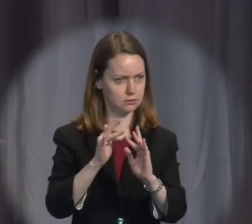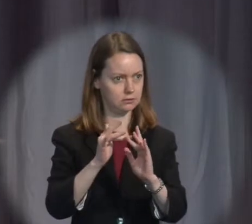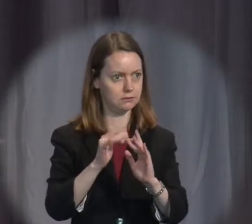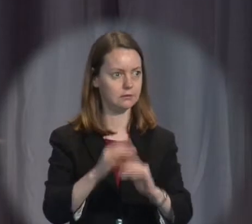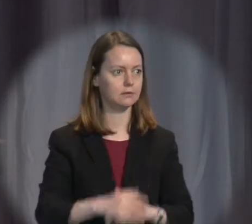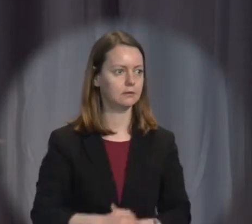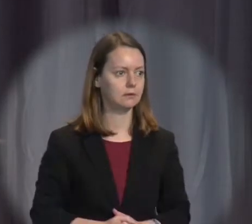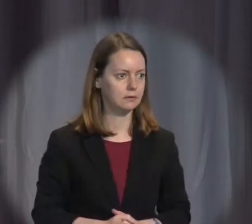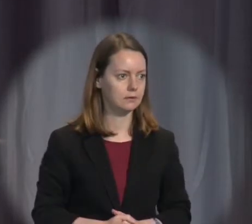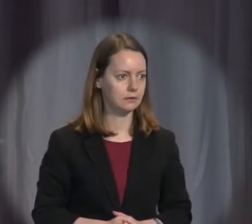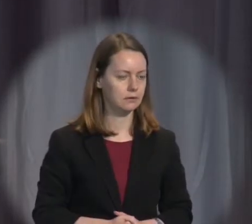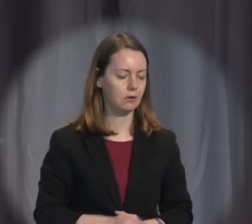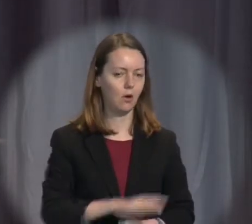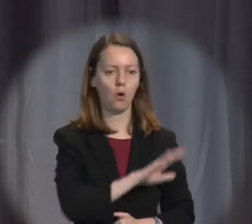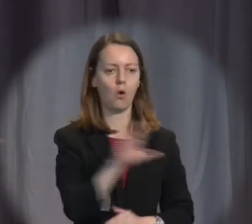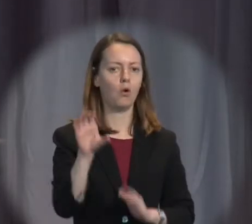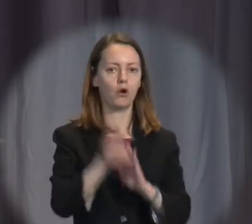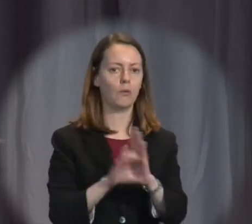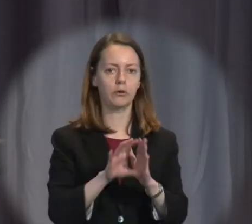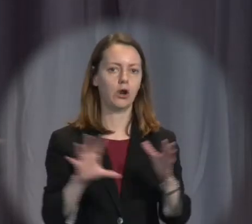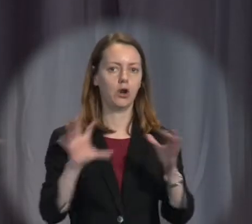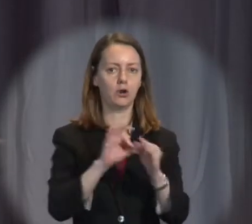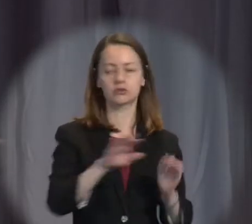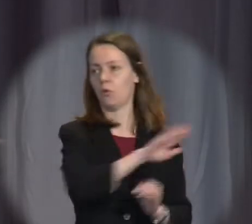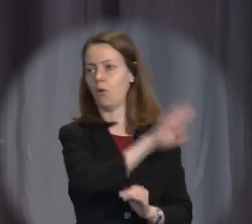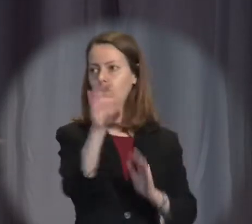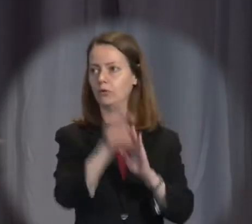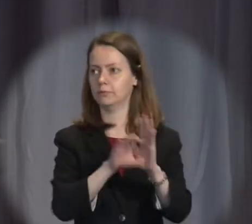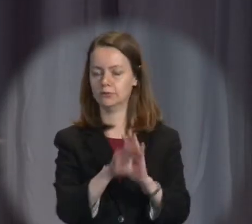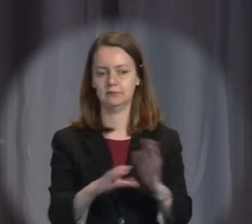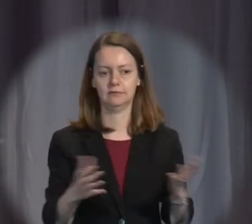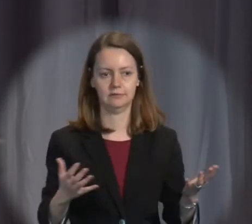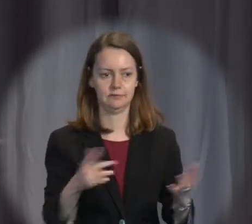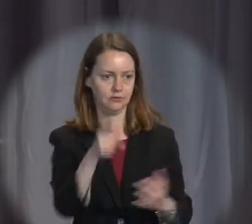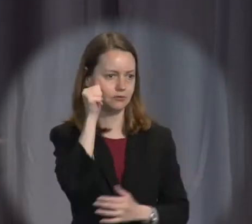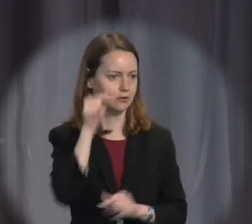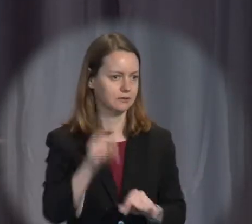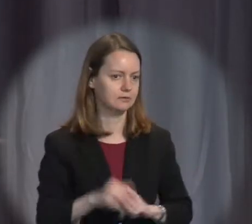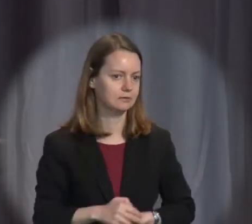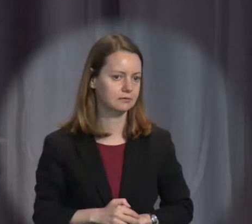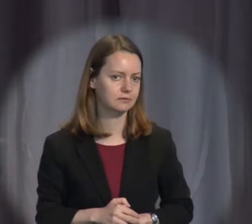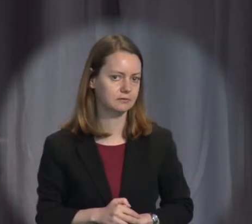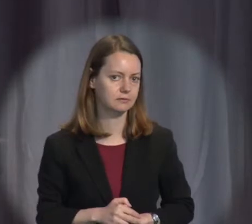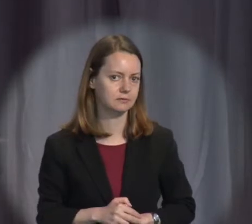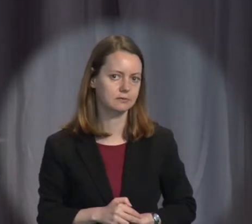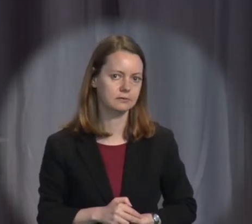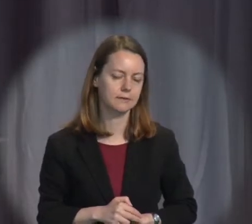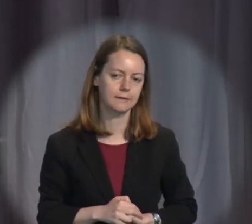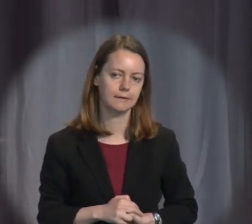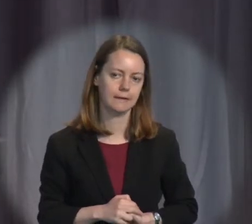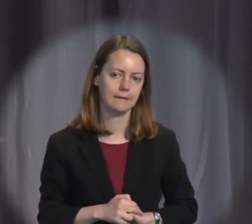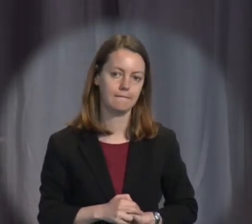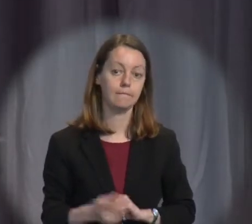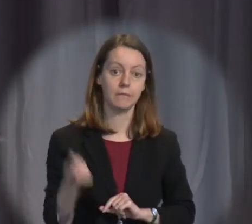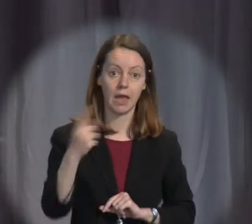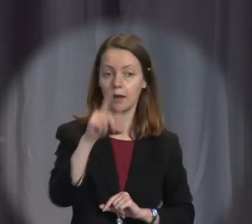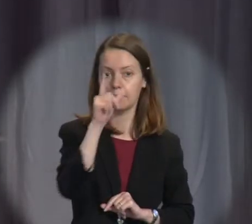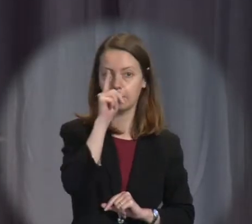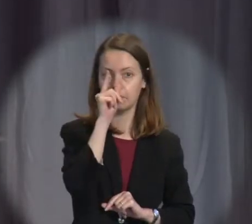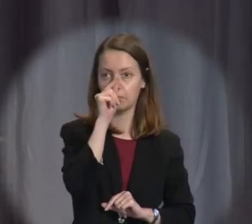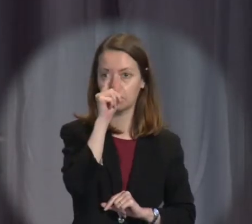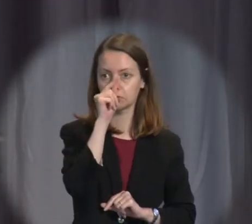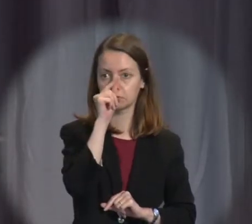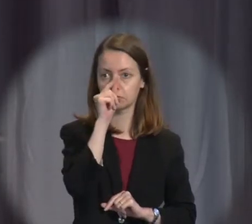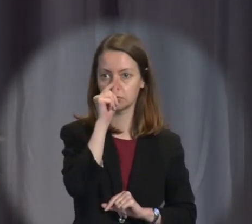that every computer is linked through the internet to everything else. It's also explicitly possible to